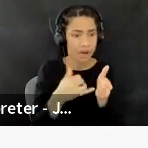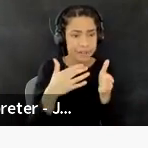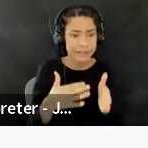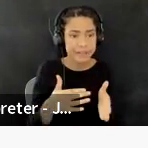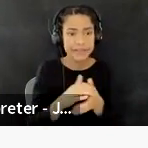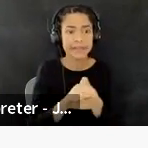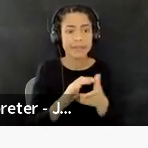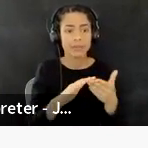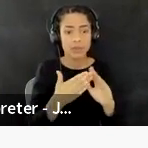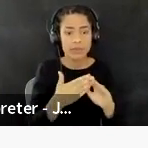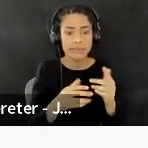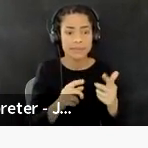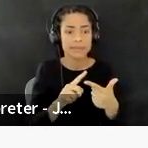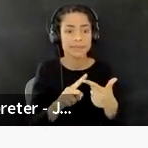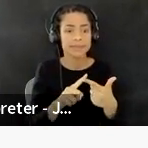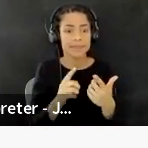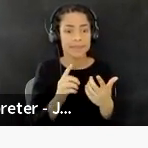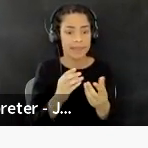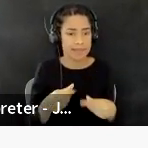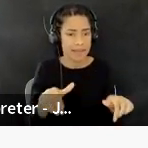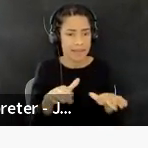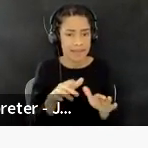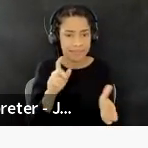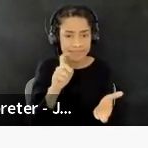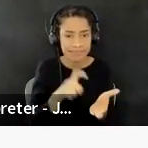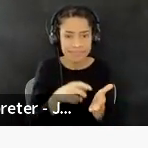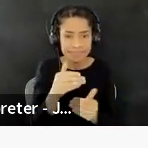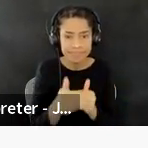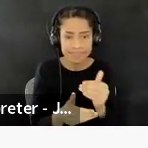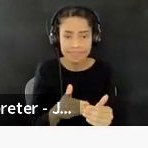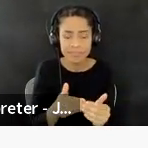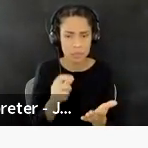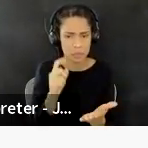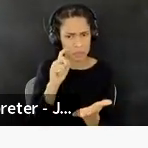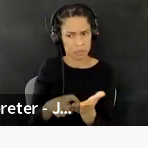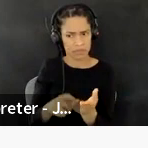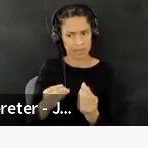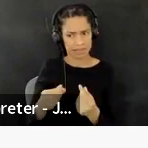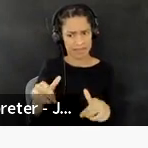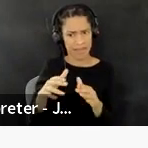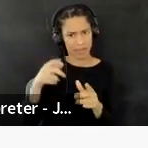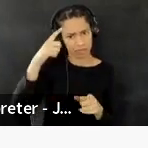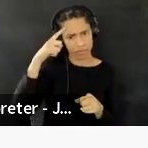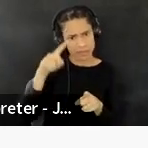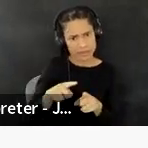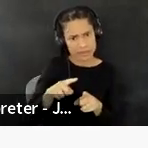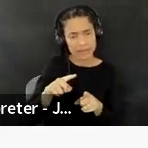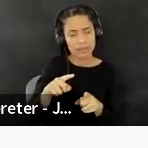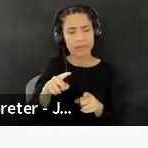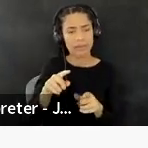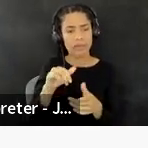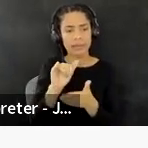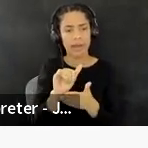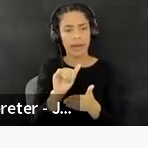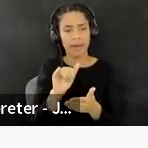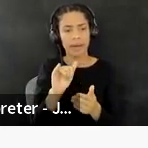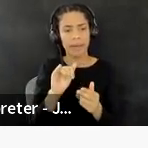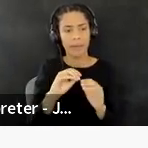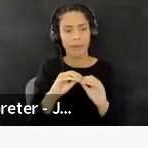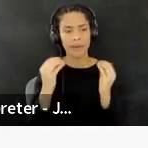acknowledgement processes and recognizing land treaties in which, um, organizations, um, um,